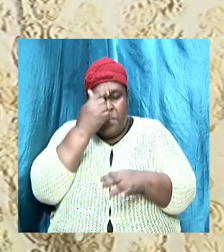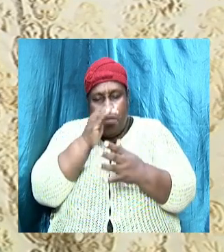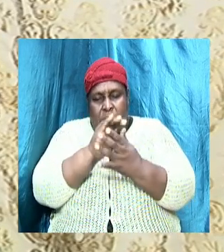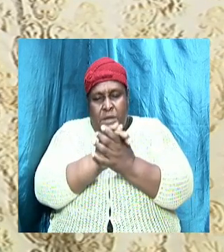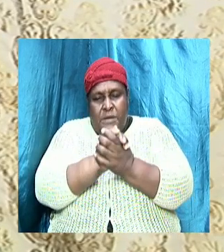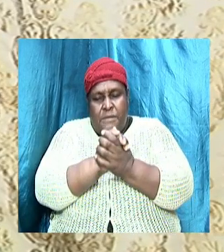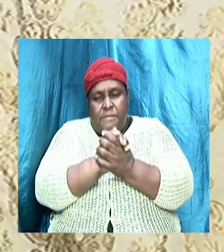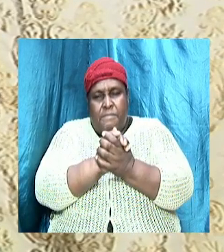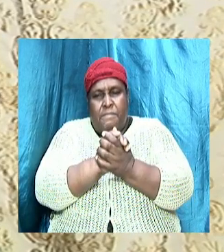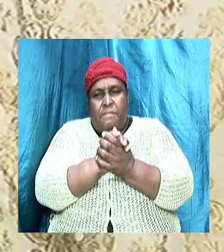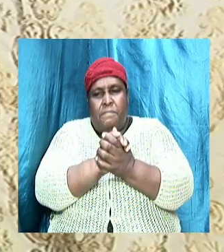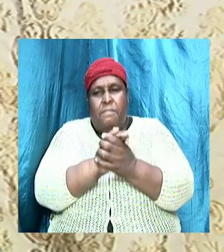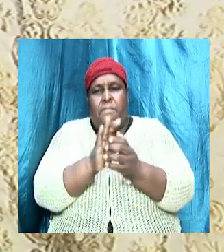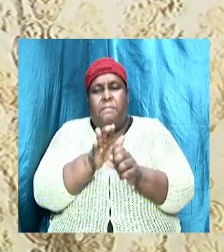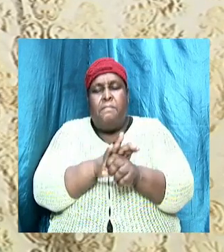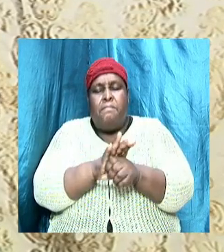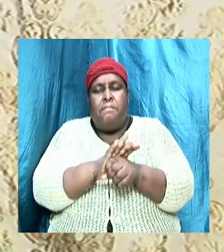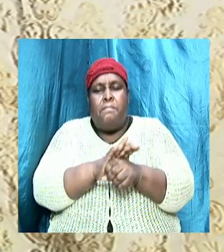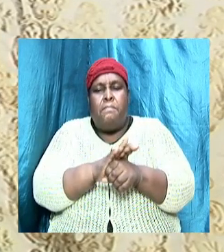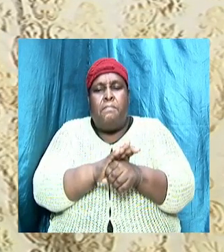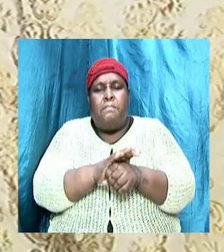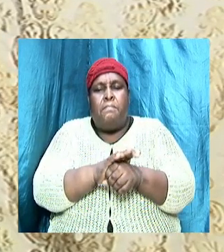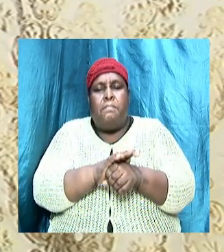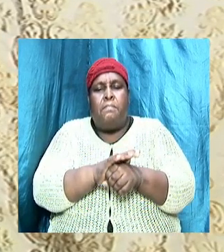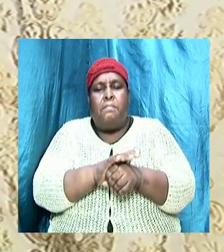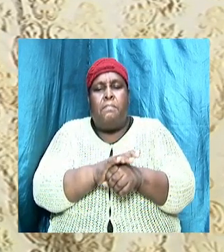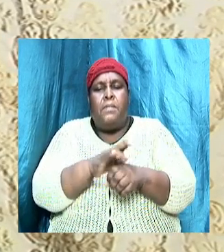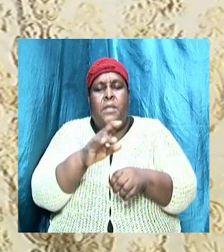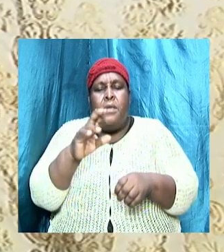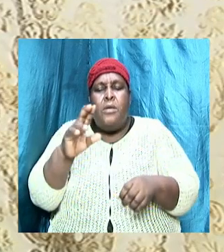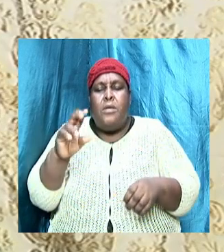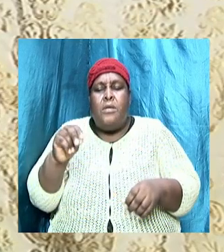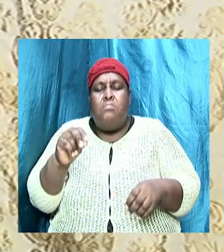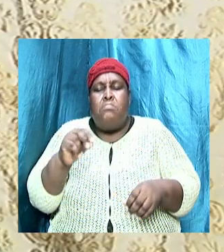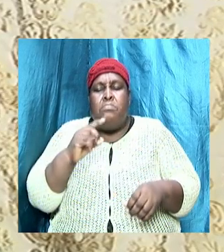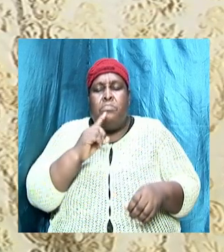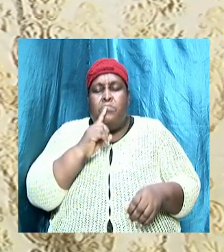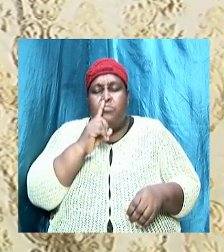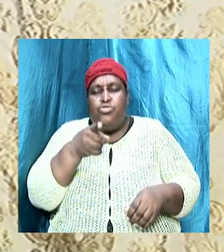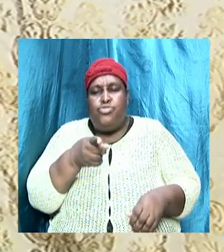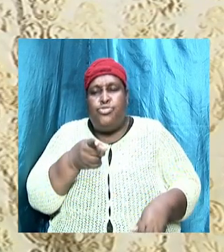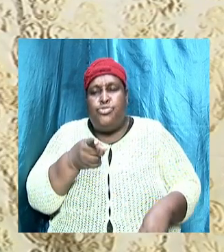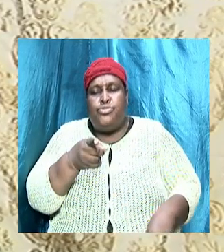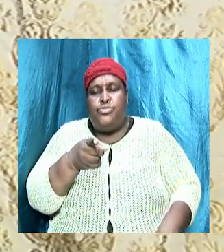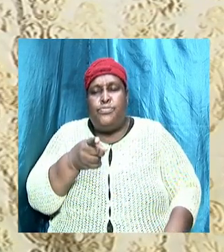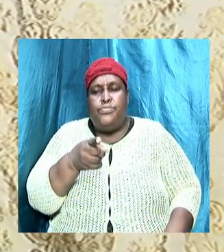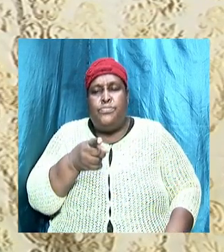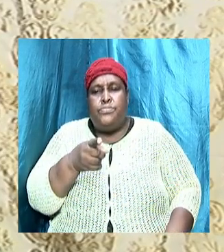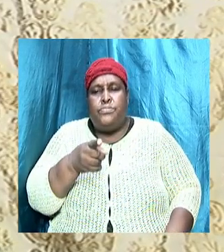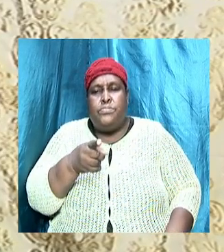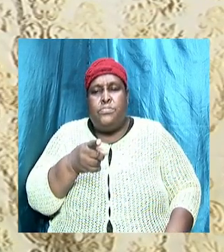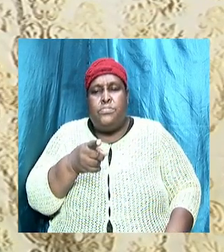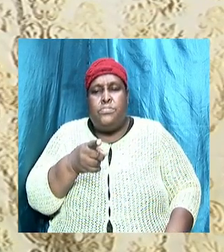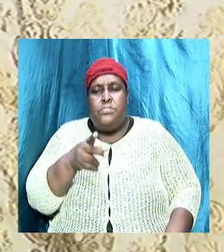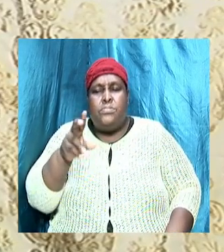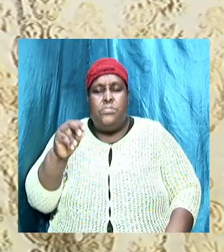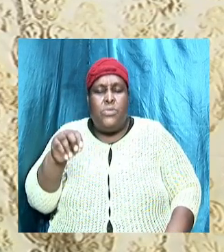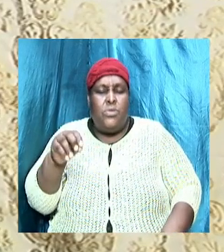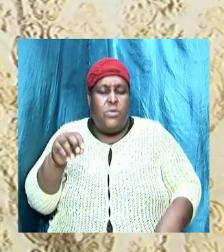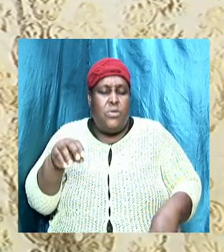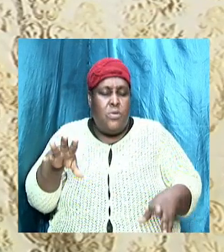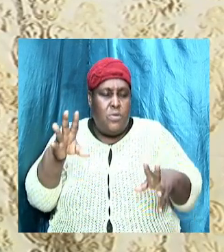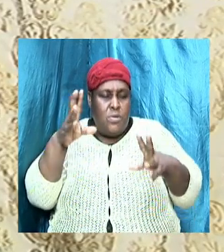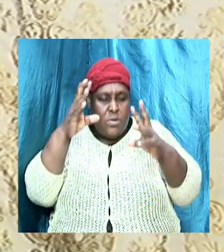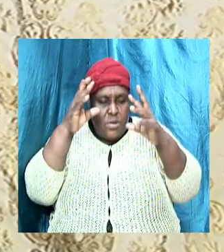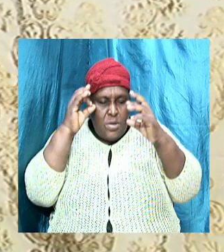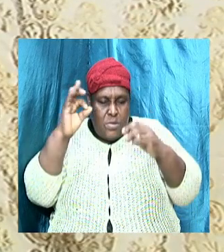as it pertains to lock up the truth, lock up, you know, preachers preaching and teaching the